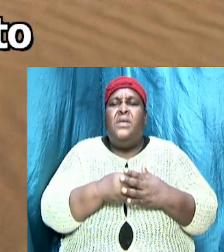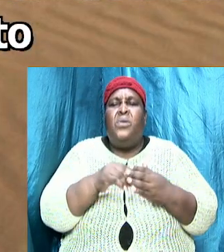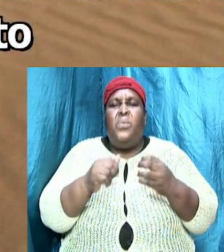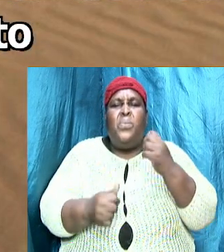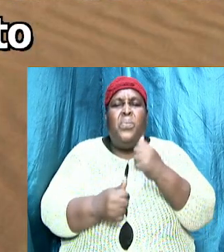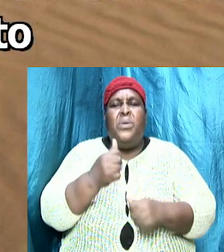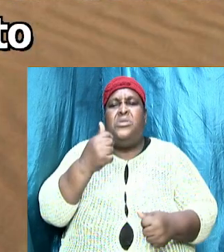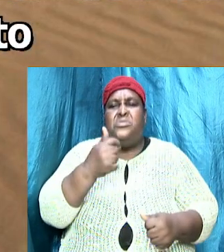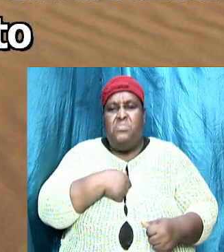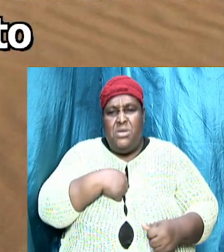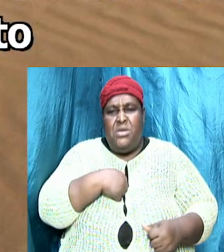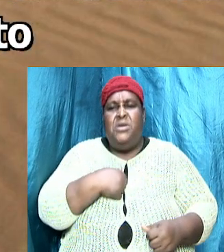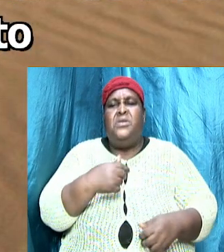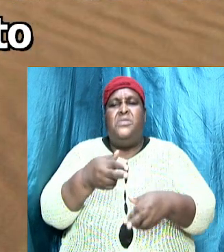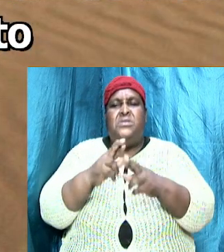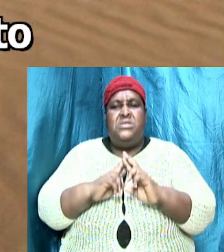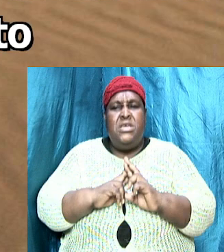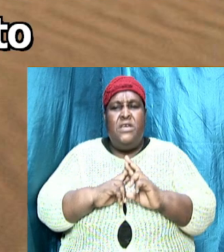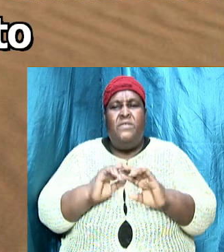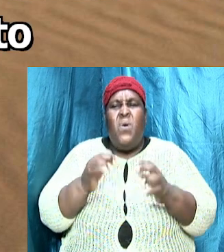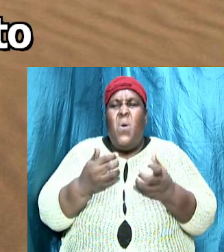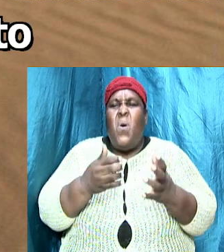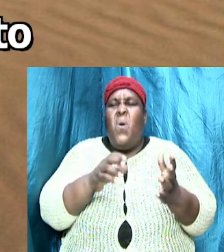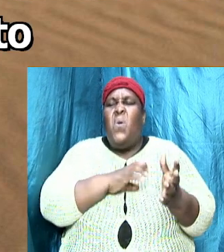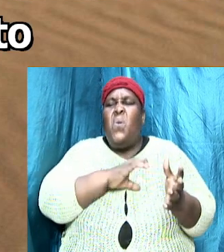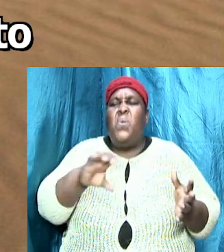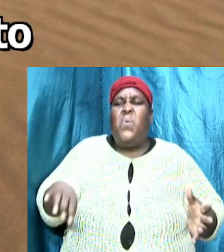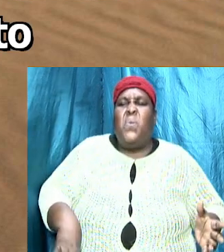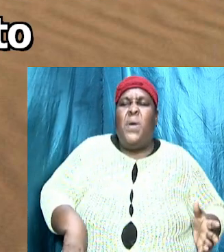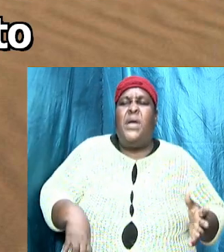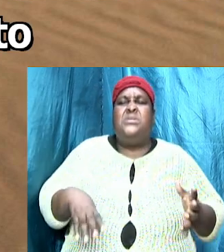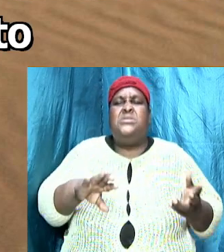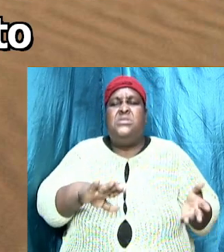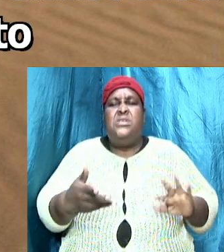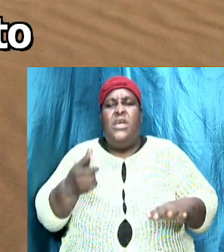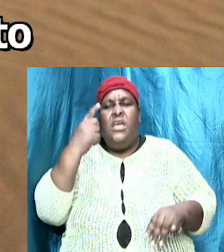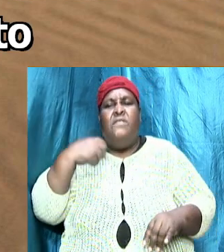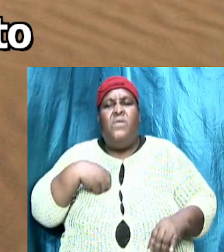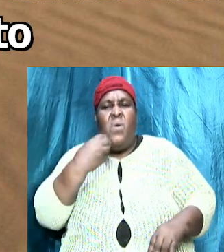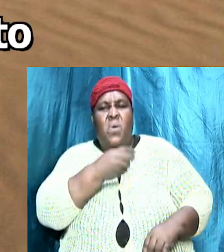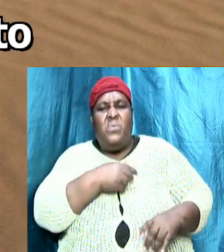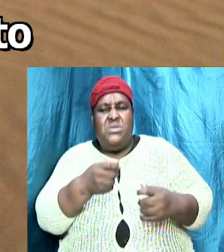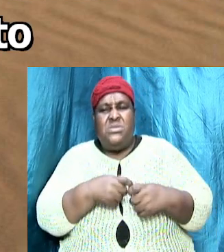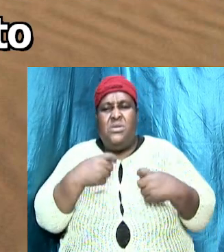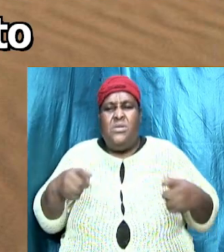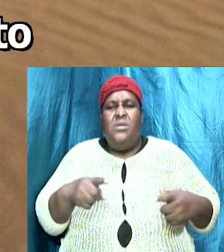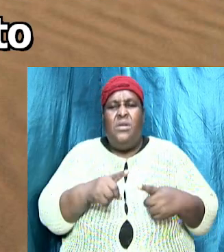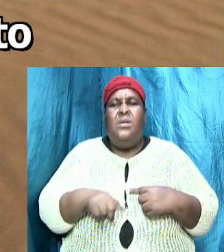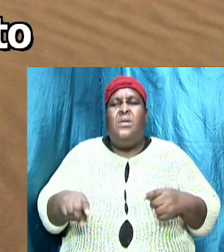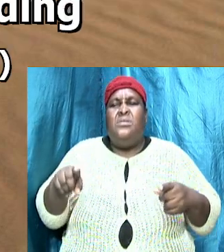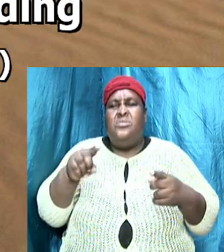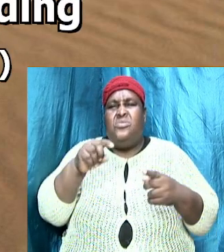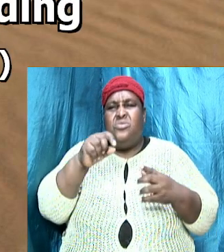receive, how that Christ died for our sins according to the Scripture,